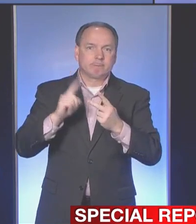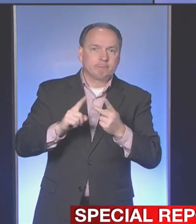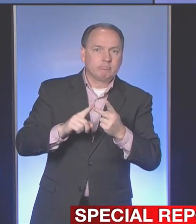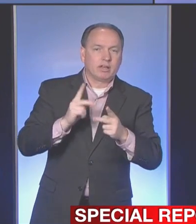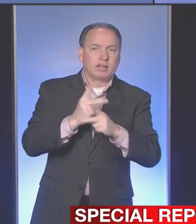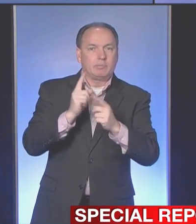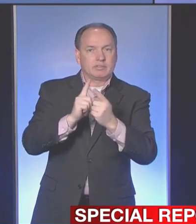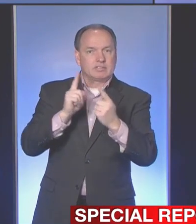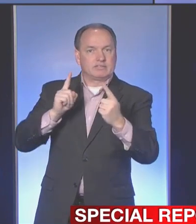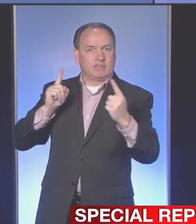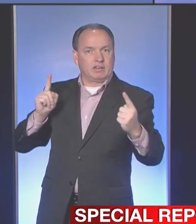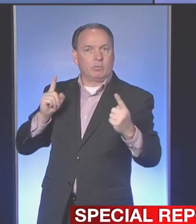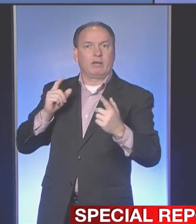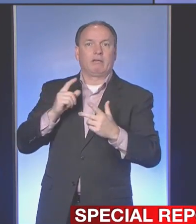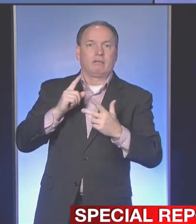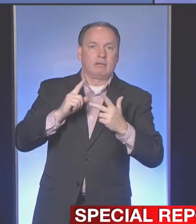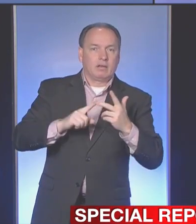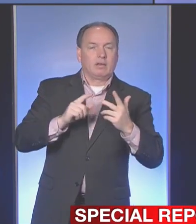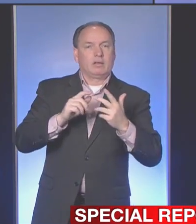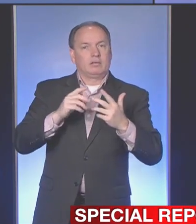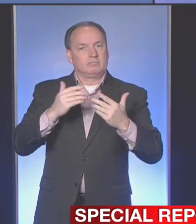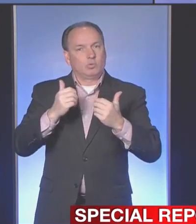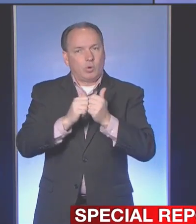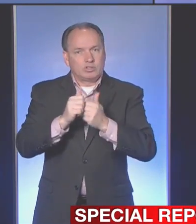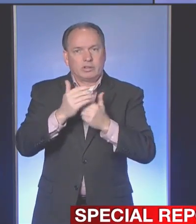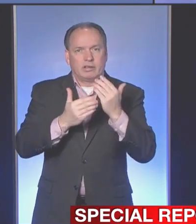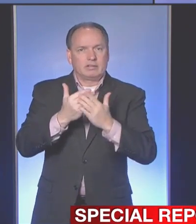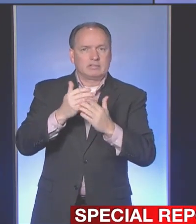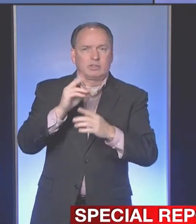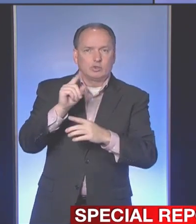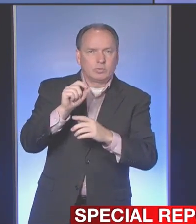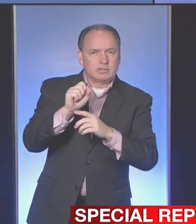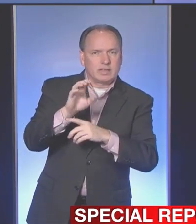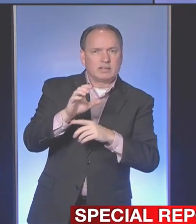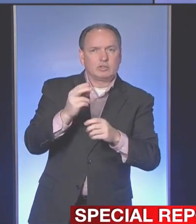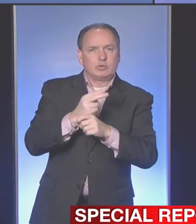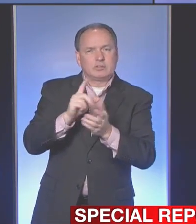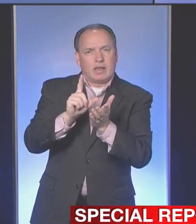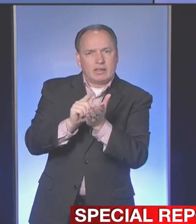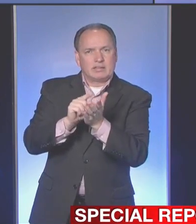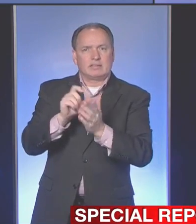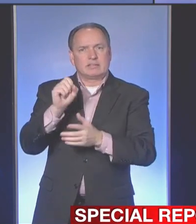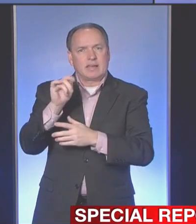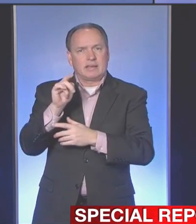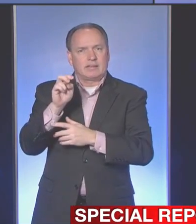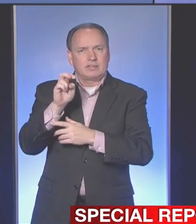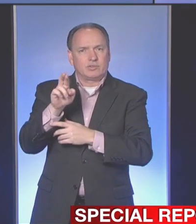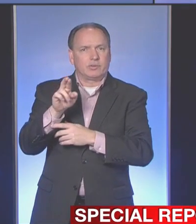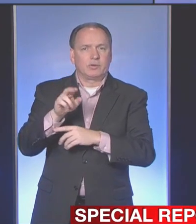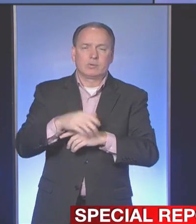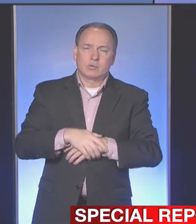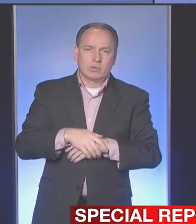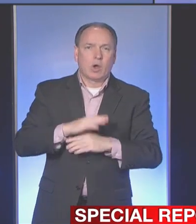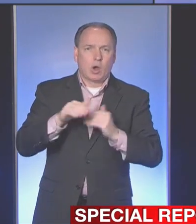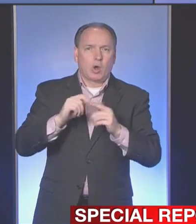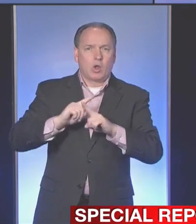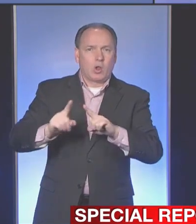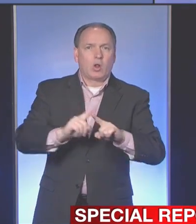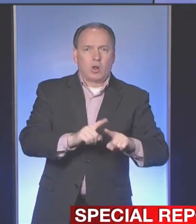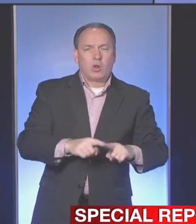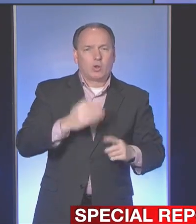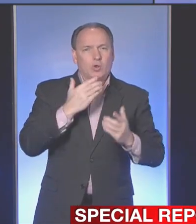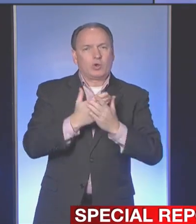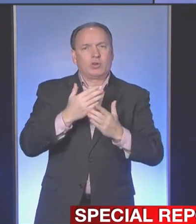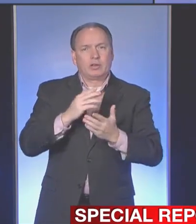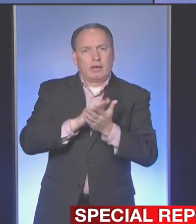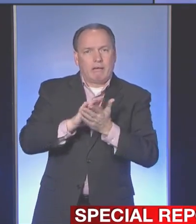six feet away from everyone, washing your hands for 20 seconds, using hand sanitizer and all those other good